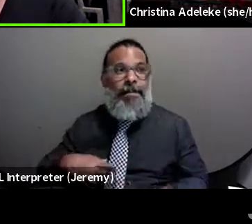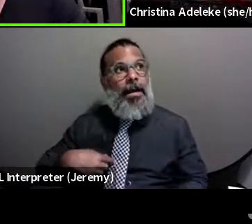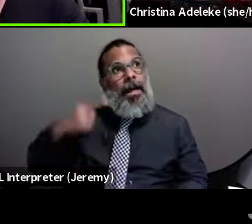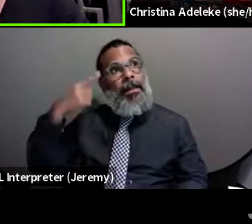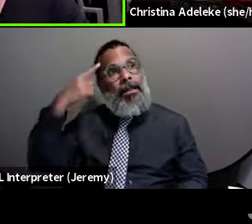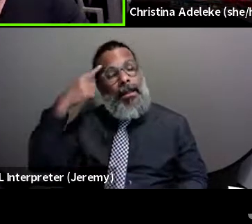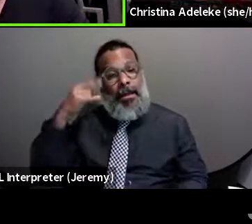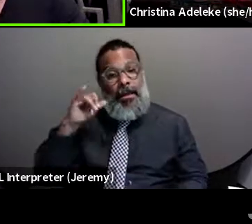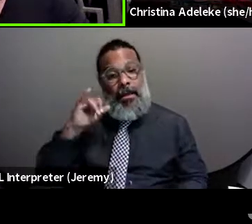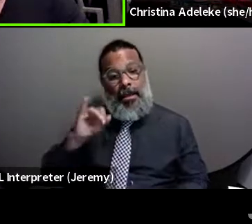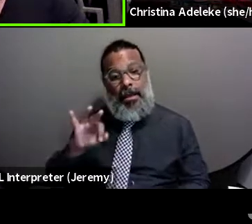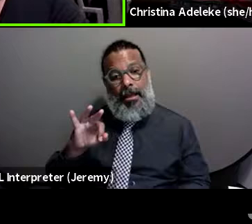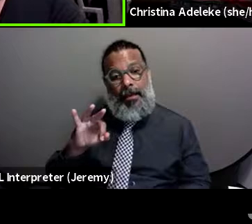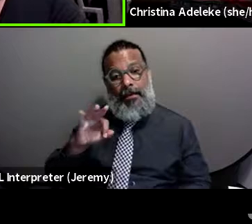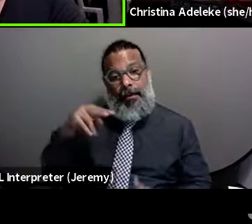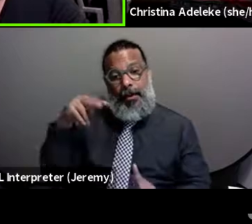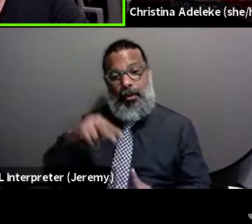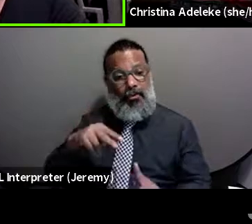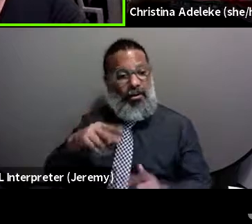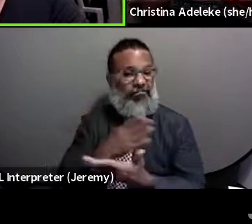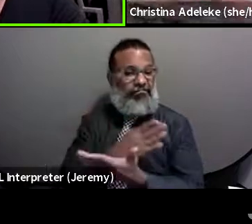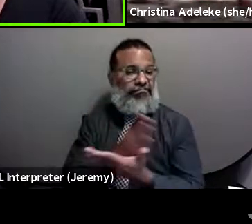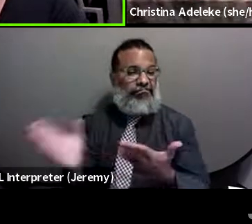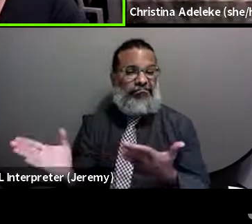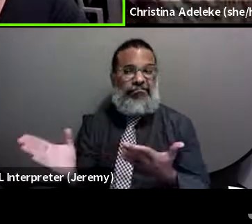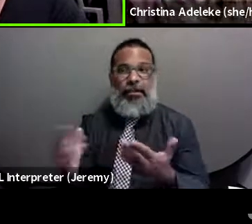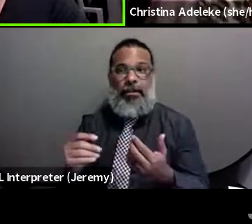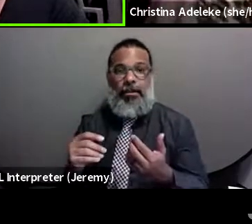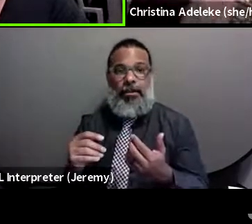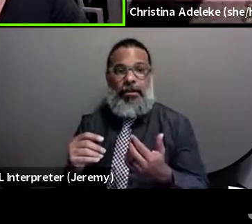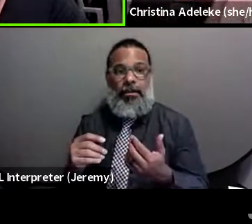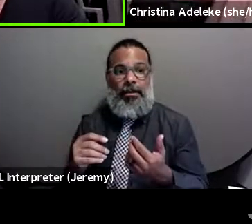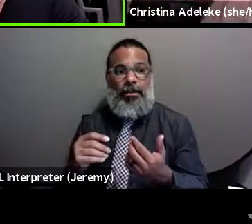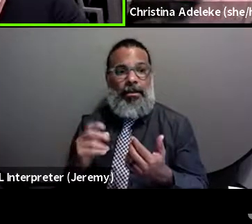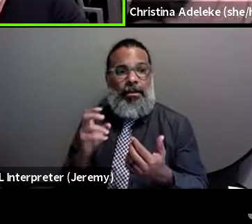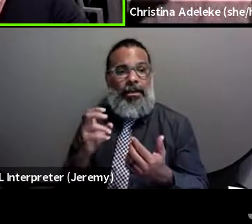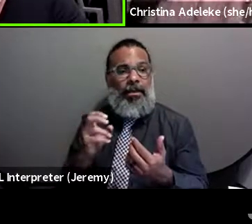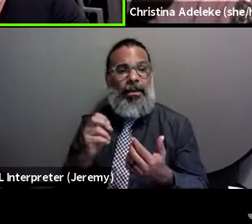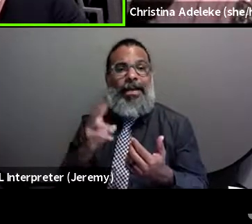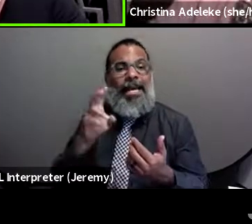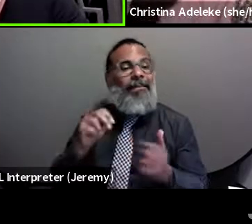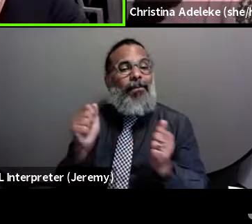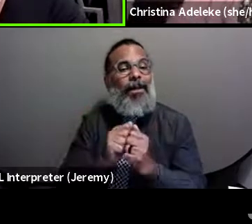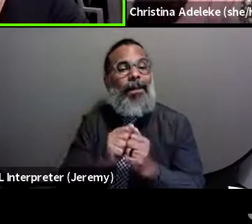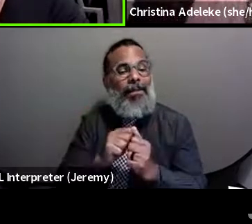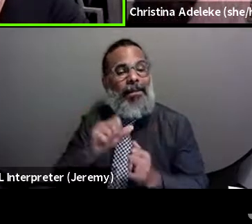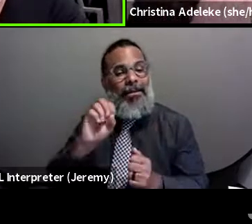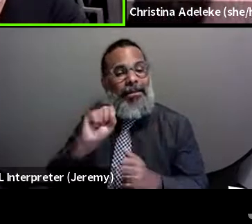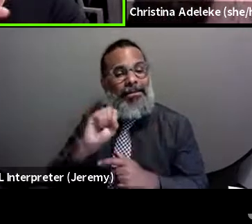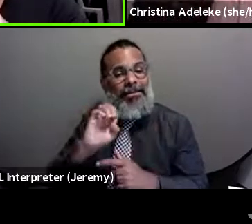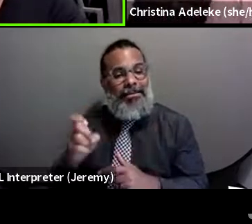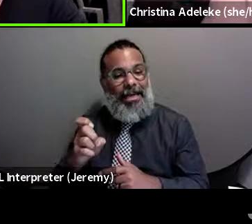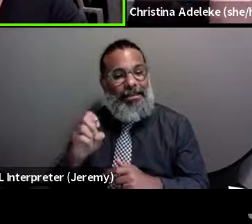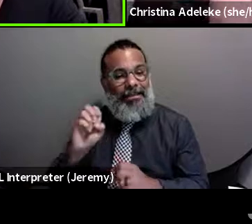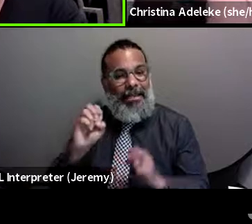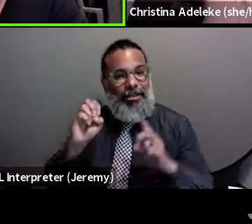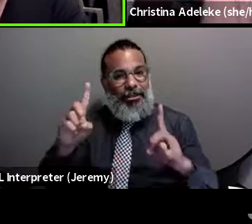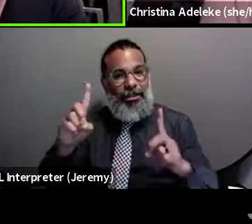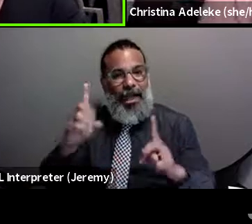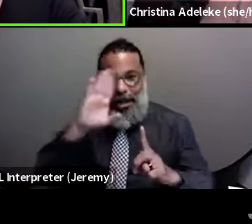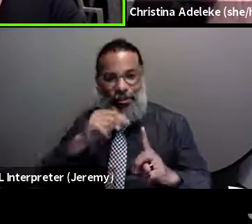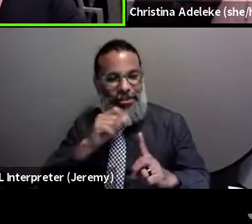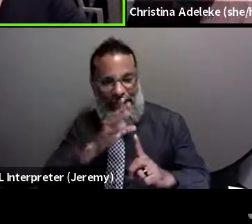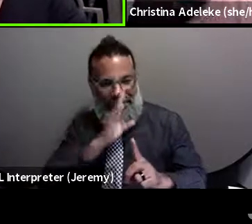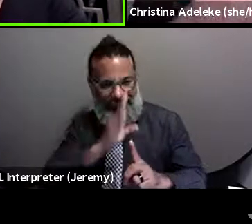if we looked at it across the board, and even, you know, with sex education and what that means and looks like, I know that wasn't a direct